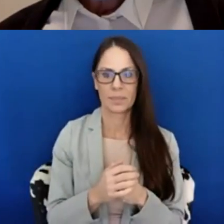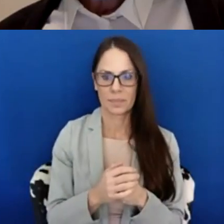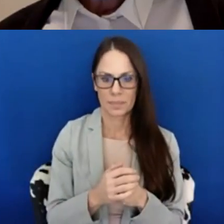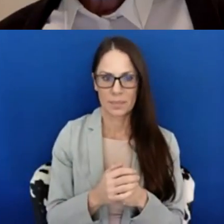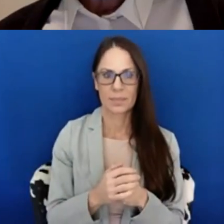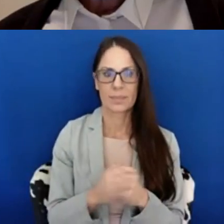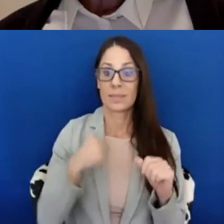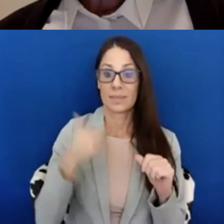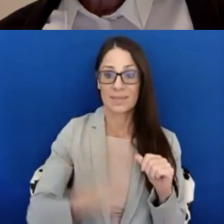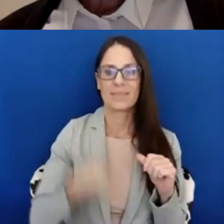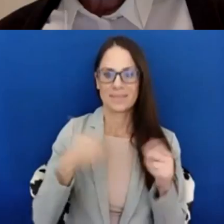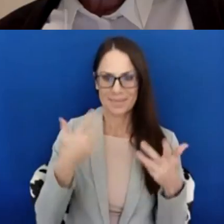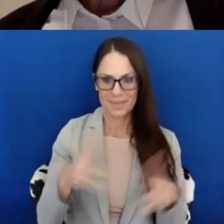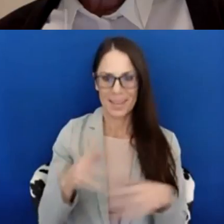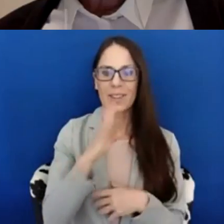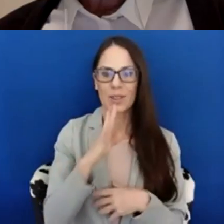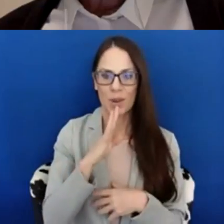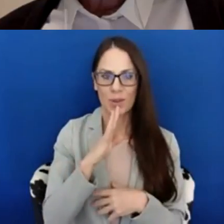had actually talked to, uh,